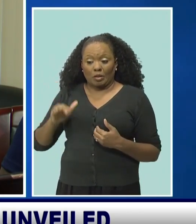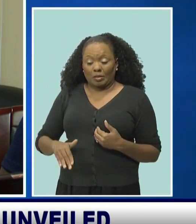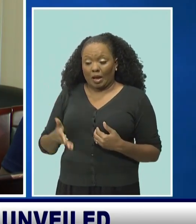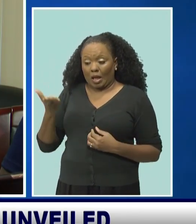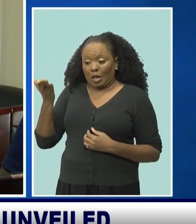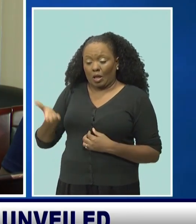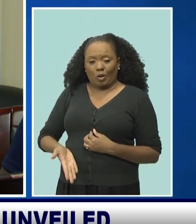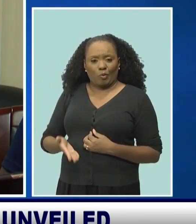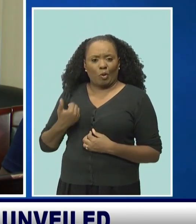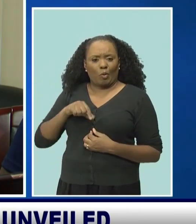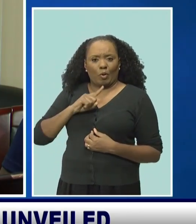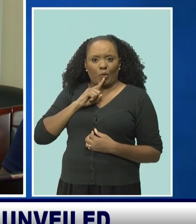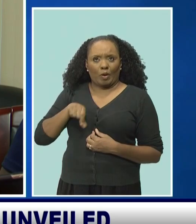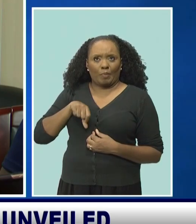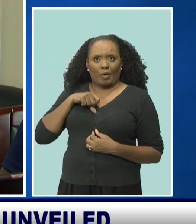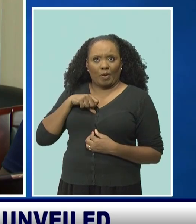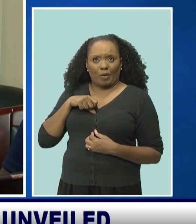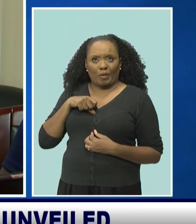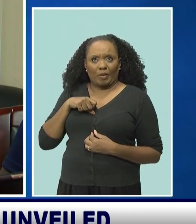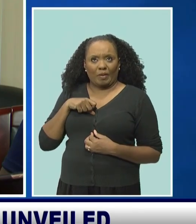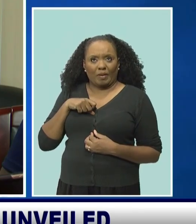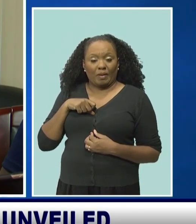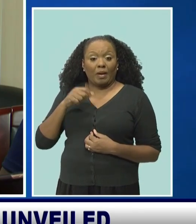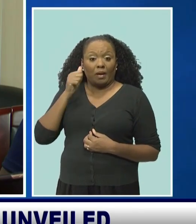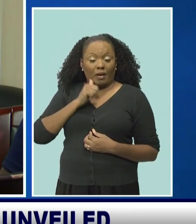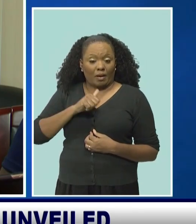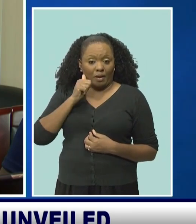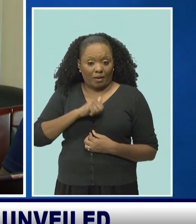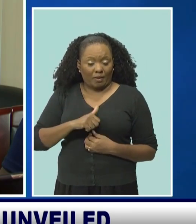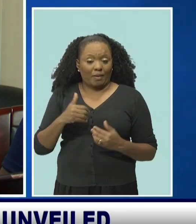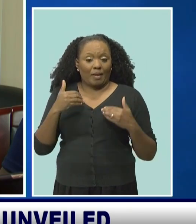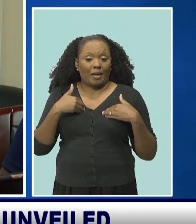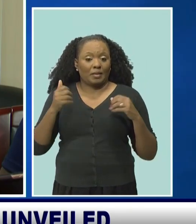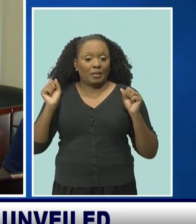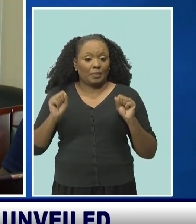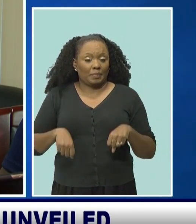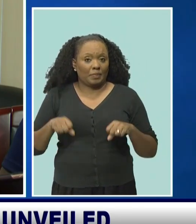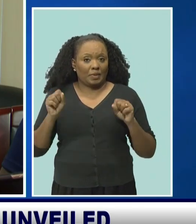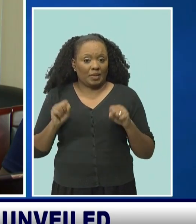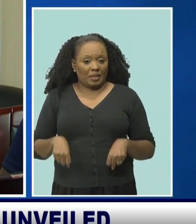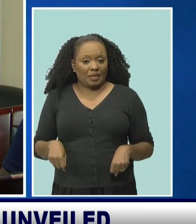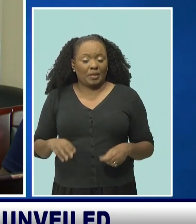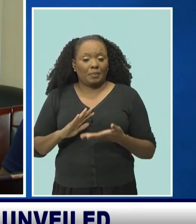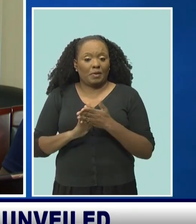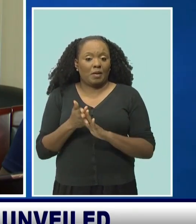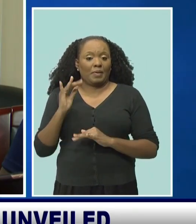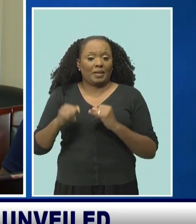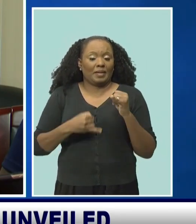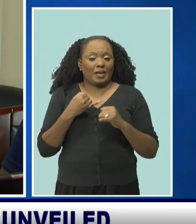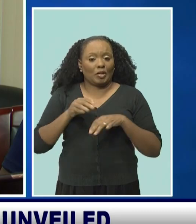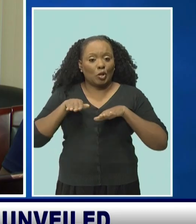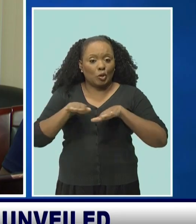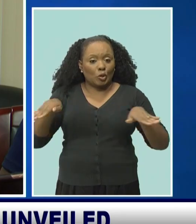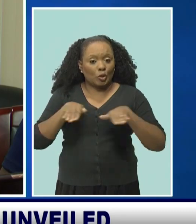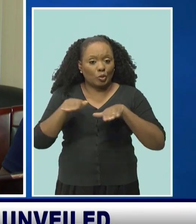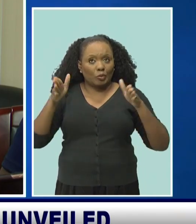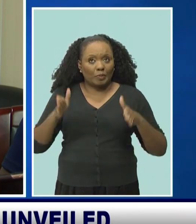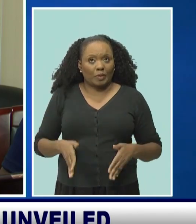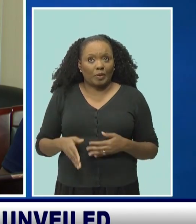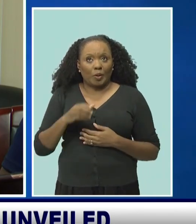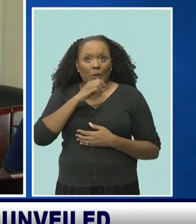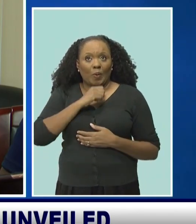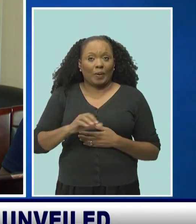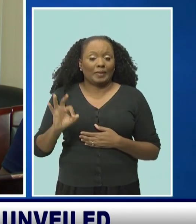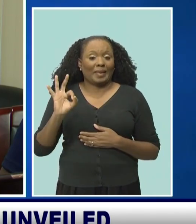a young age that she has the potential to be an international swimmer. Nine years